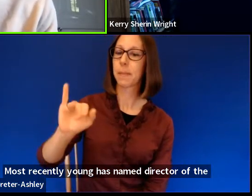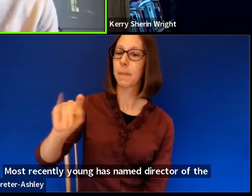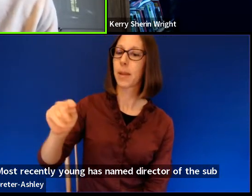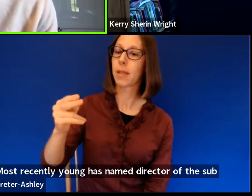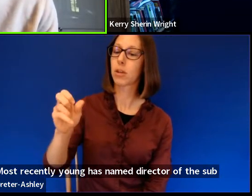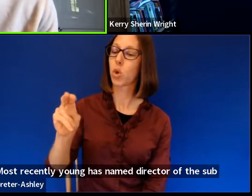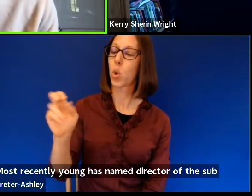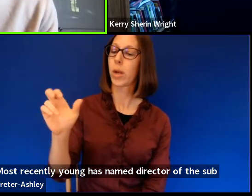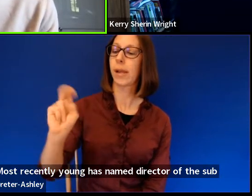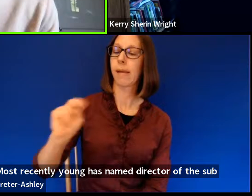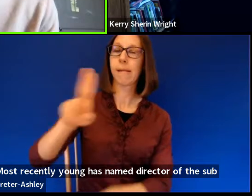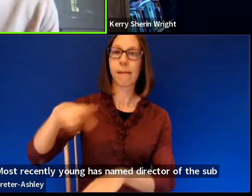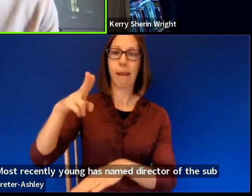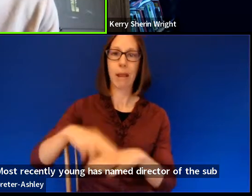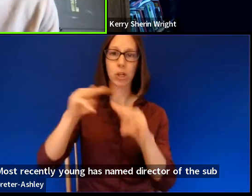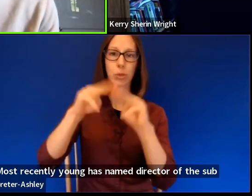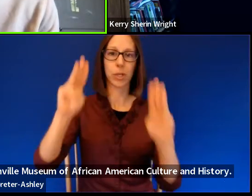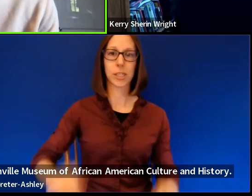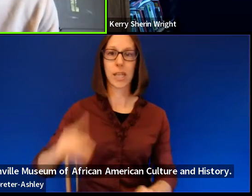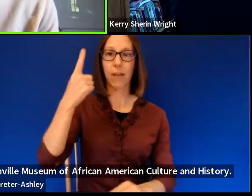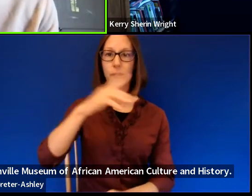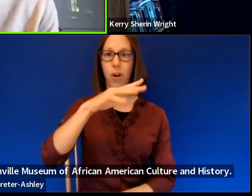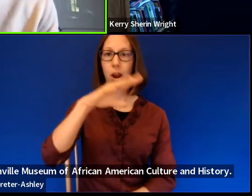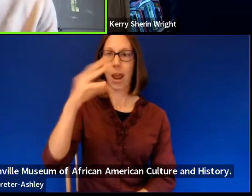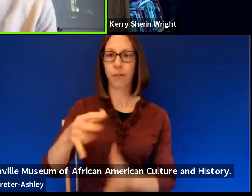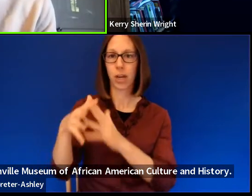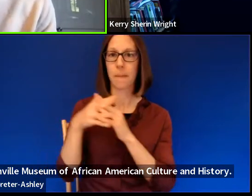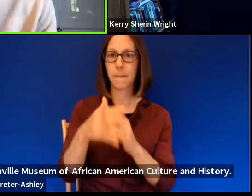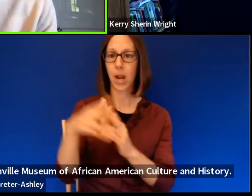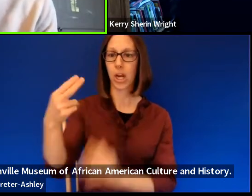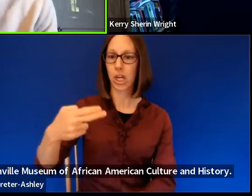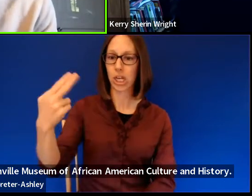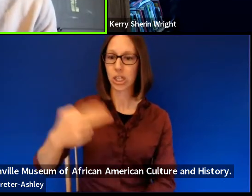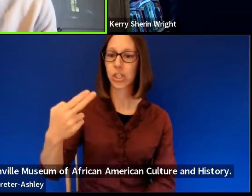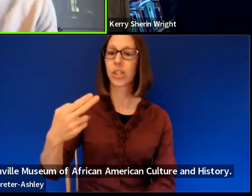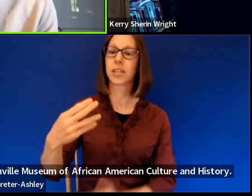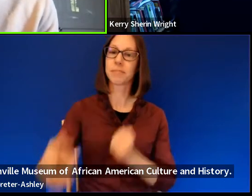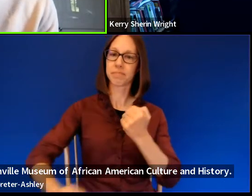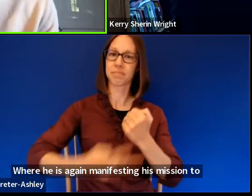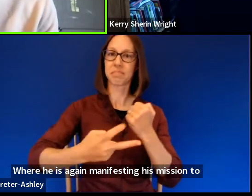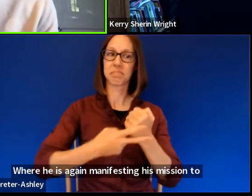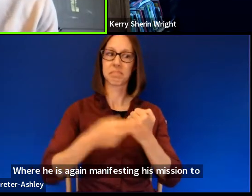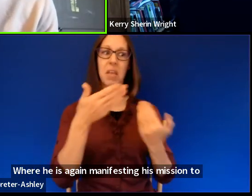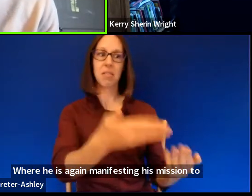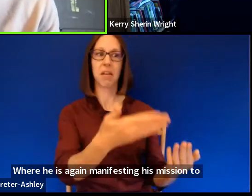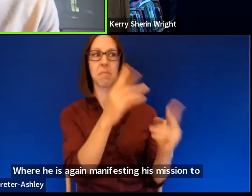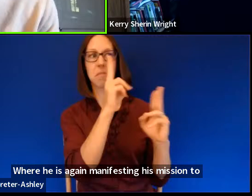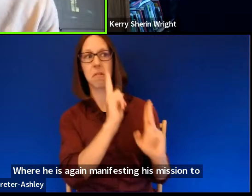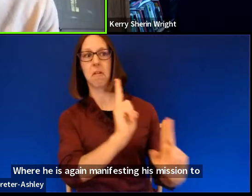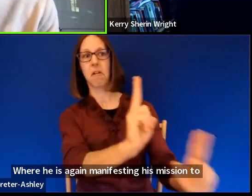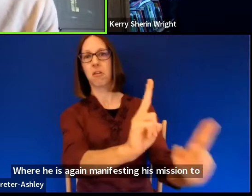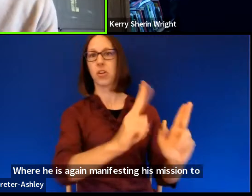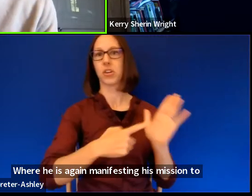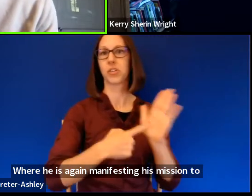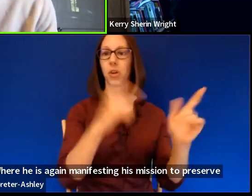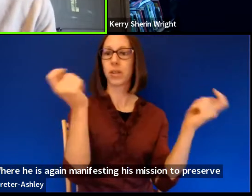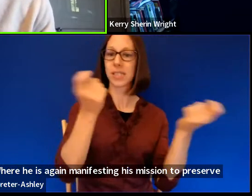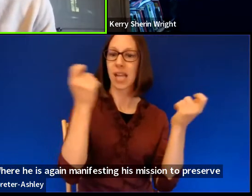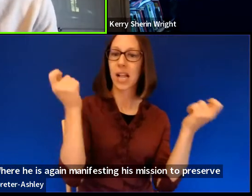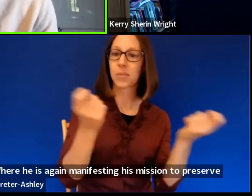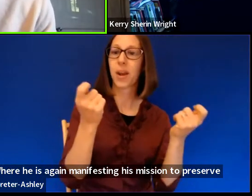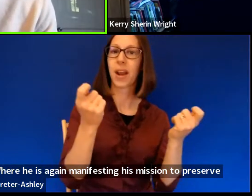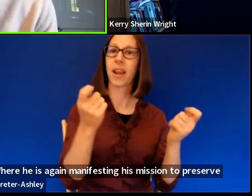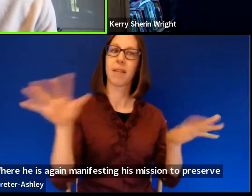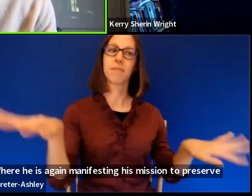Culture and History, where he is again manifesting his vision to preserve honor, make legible, celebrate, and promulgate